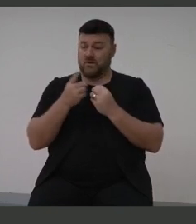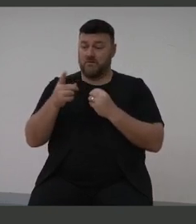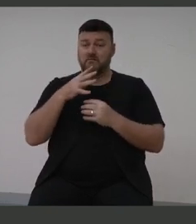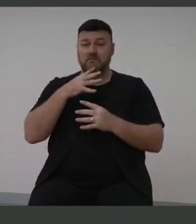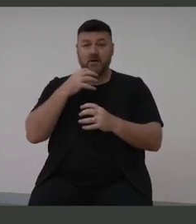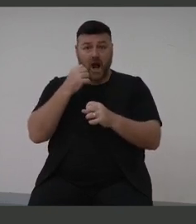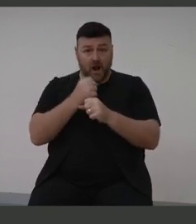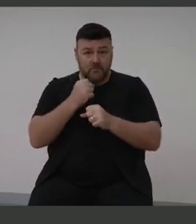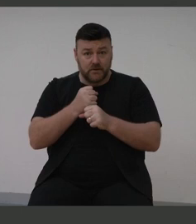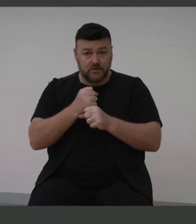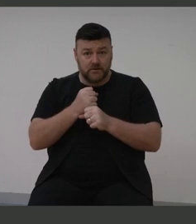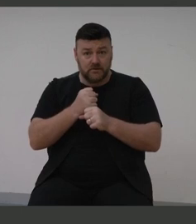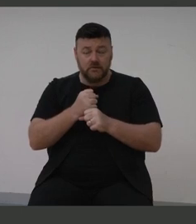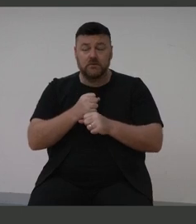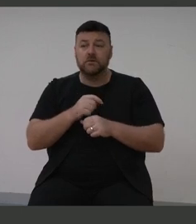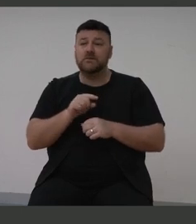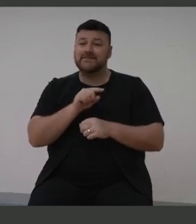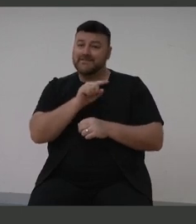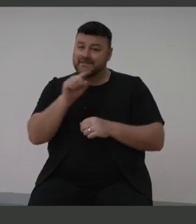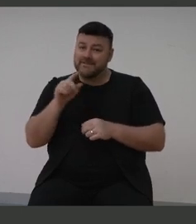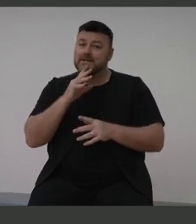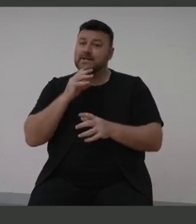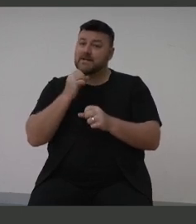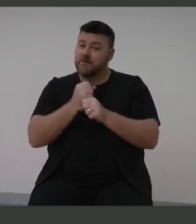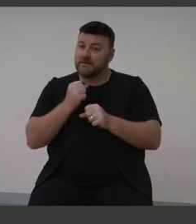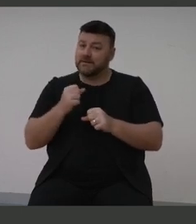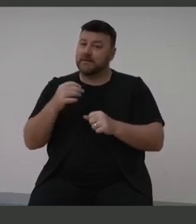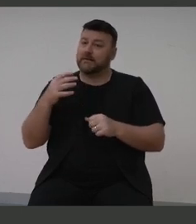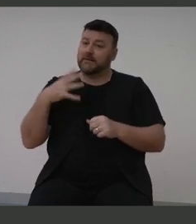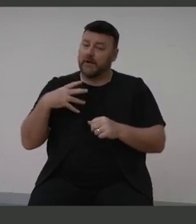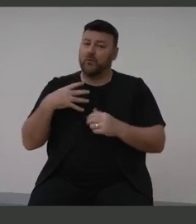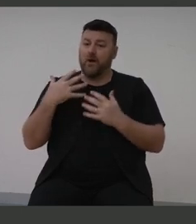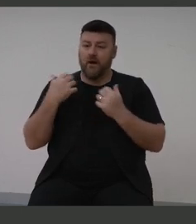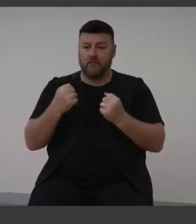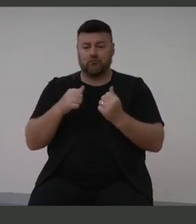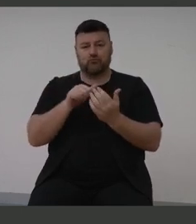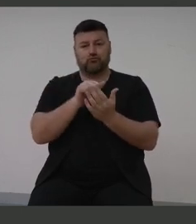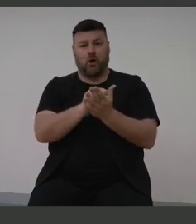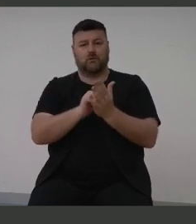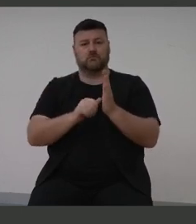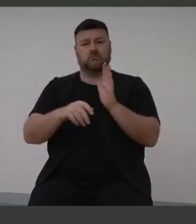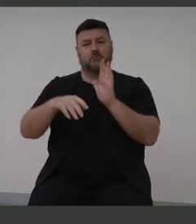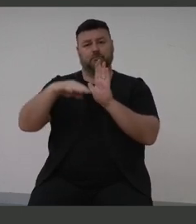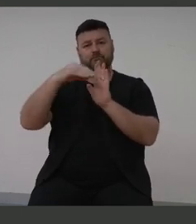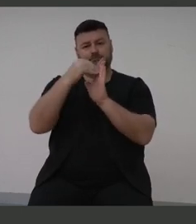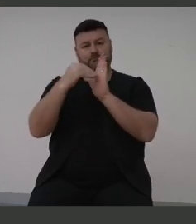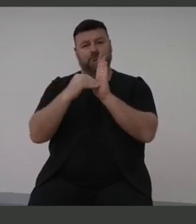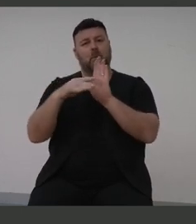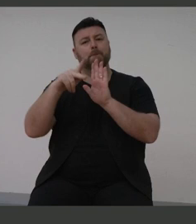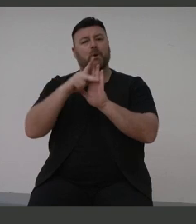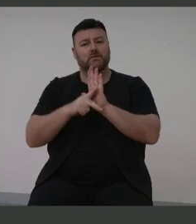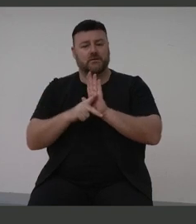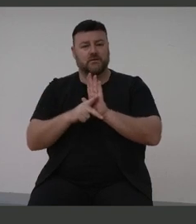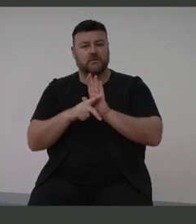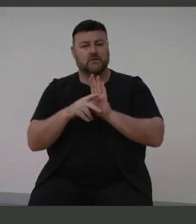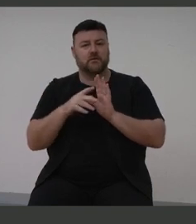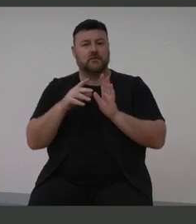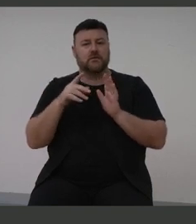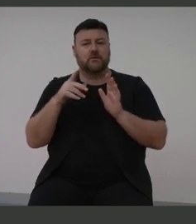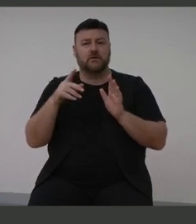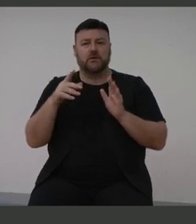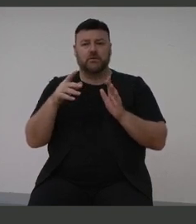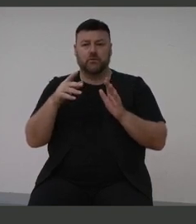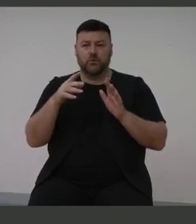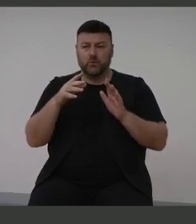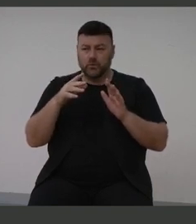it's important to have coordinated policies, to educate people against excessive noise,